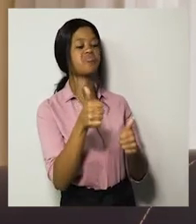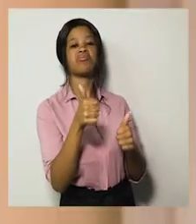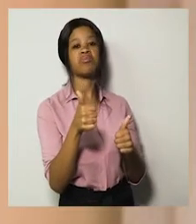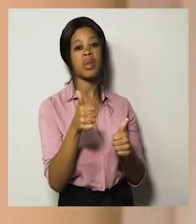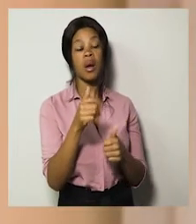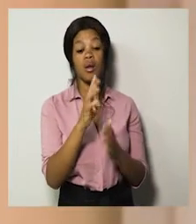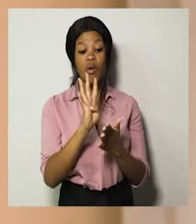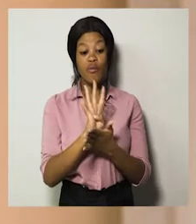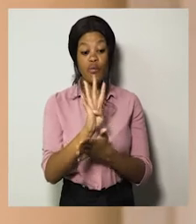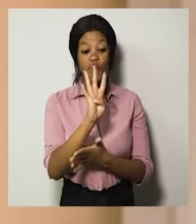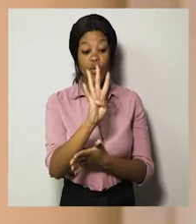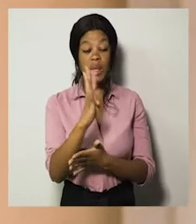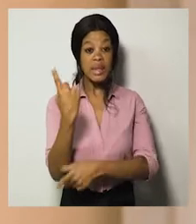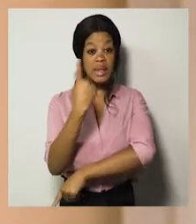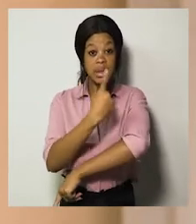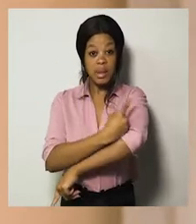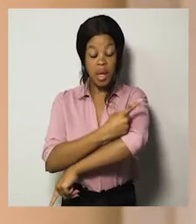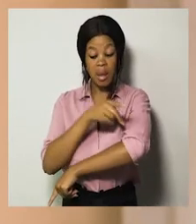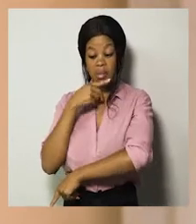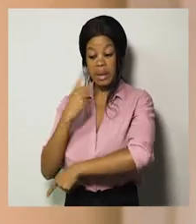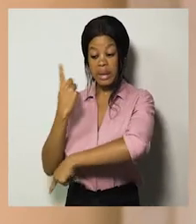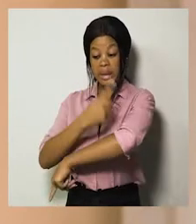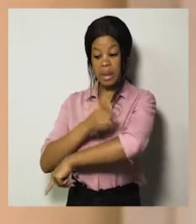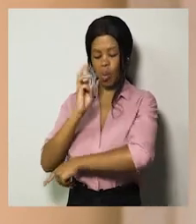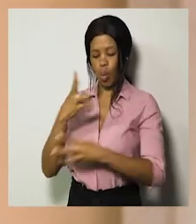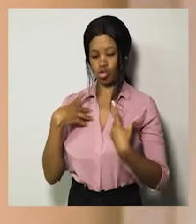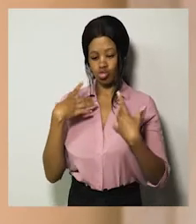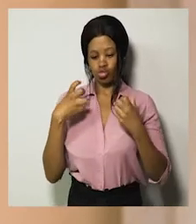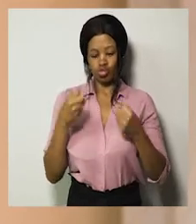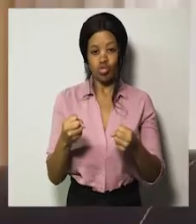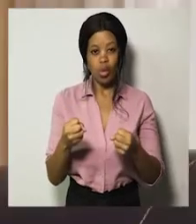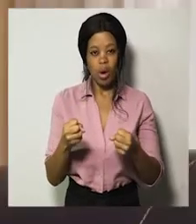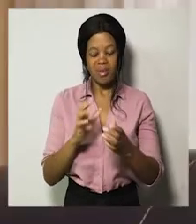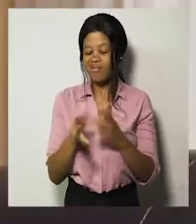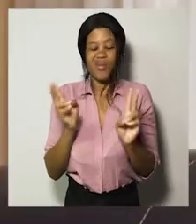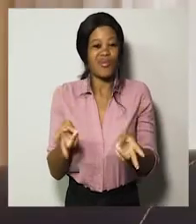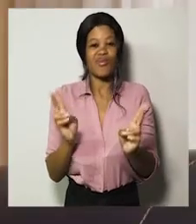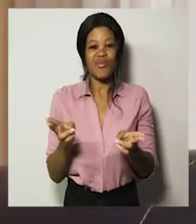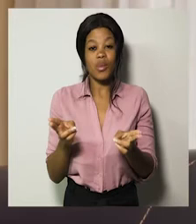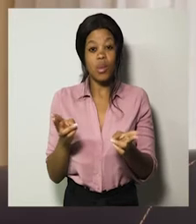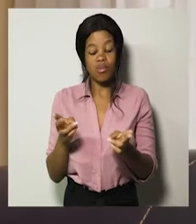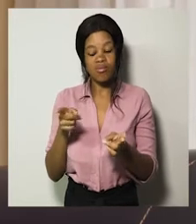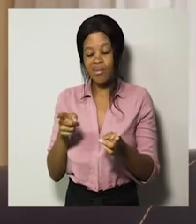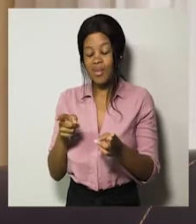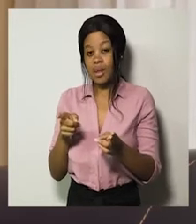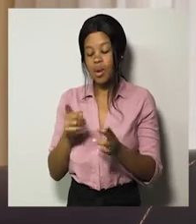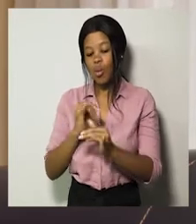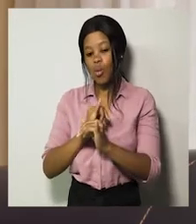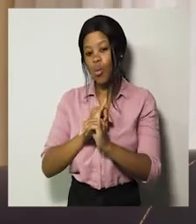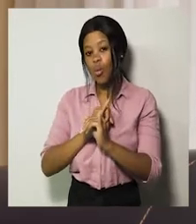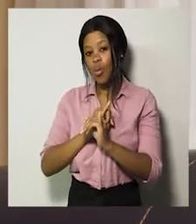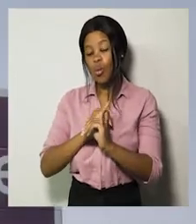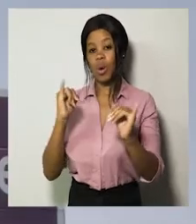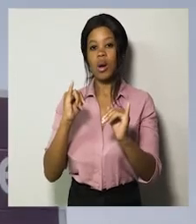okay and on the 14th day which is the day the doctor said I'll be strong and back to normal that's when things got